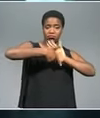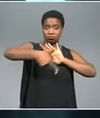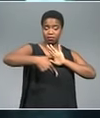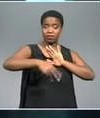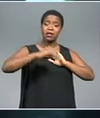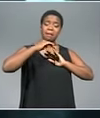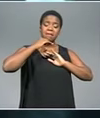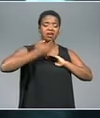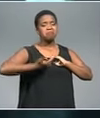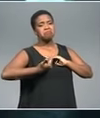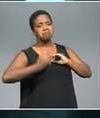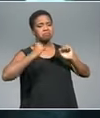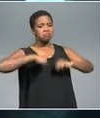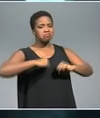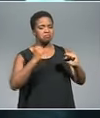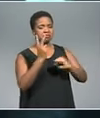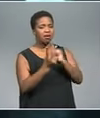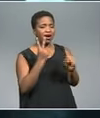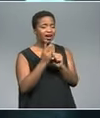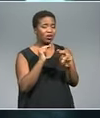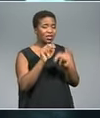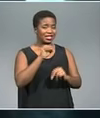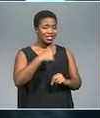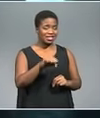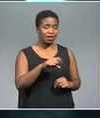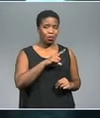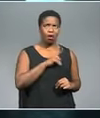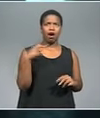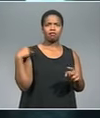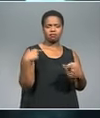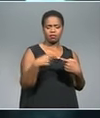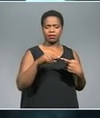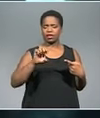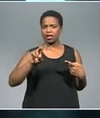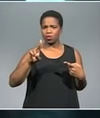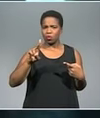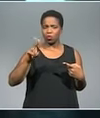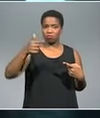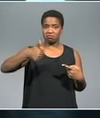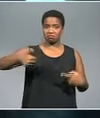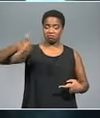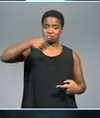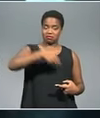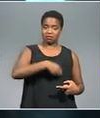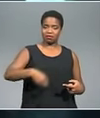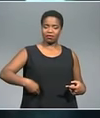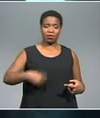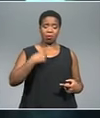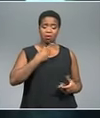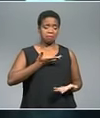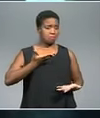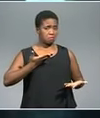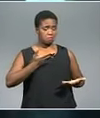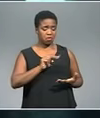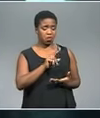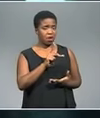they are willing to budge on reopening that deal. We've heard in the past from the EU Commission president that the only way that he is willing to